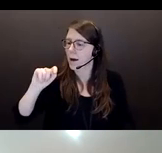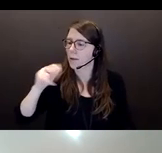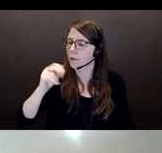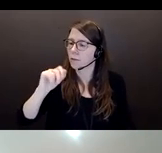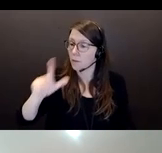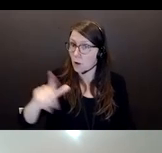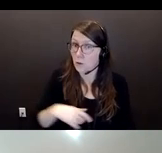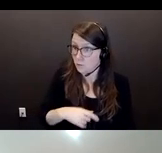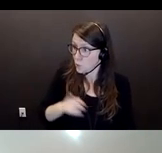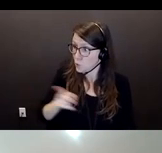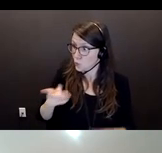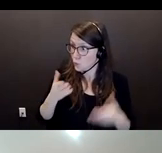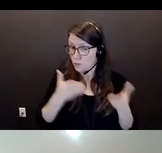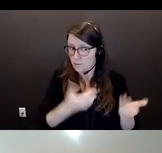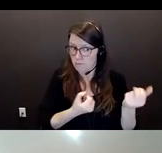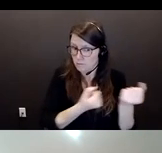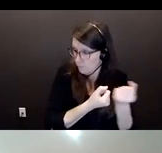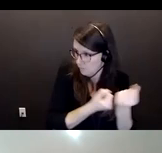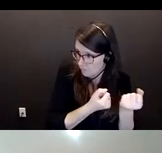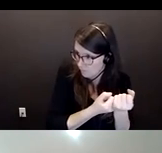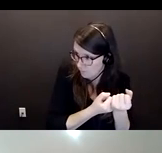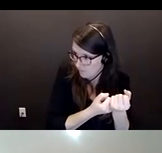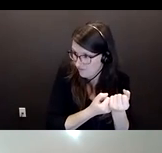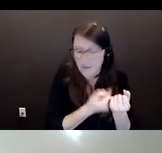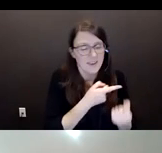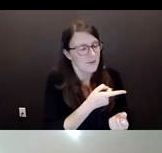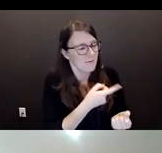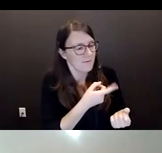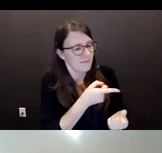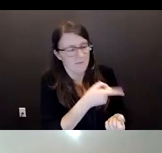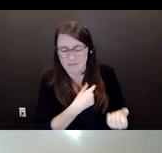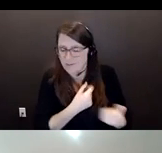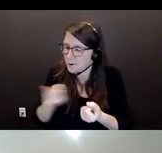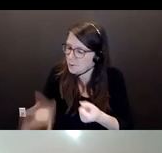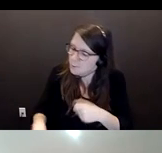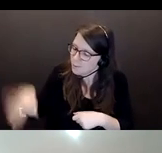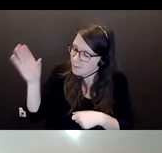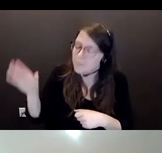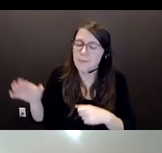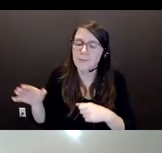You were there for her. She was there for you when you were younger. You were there for her at her later stages.